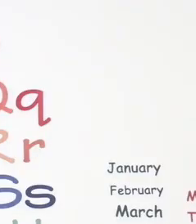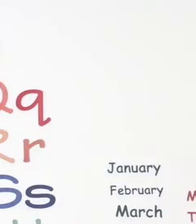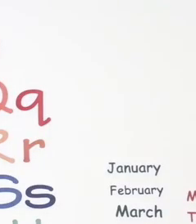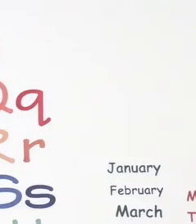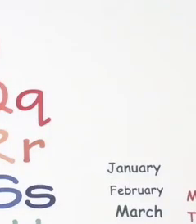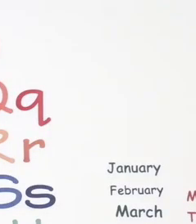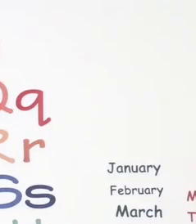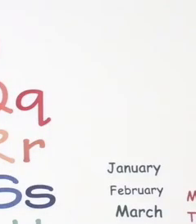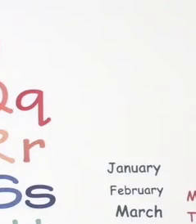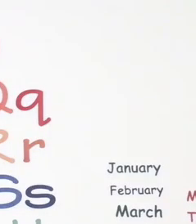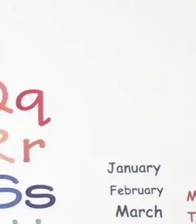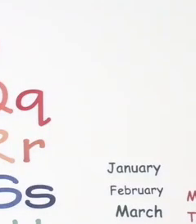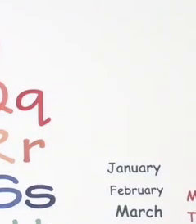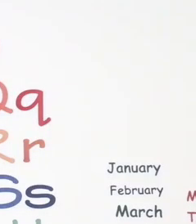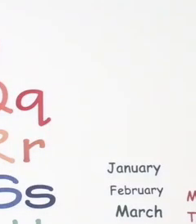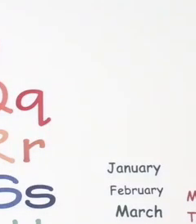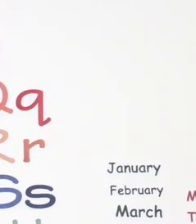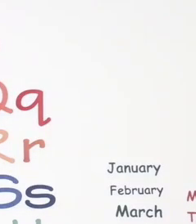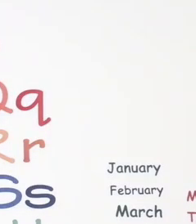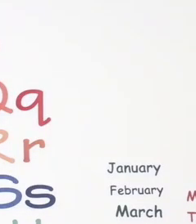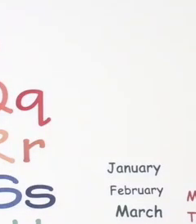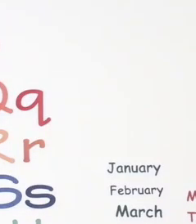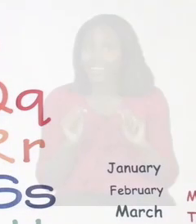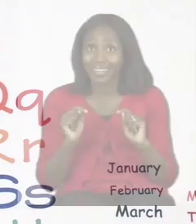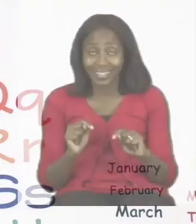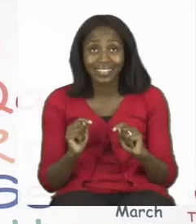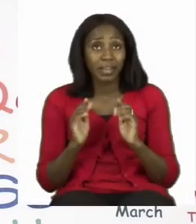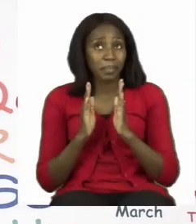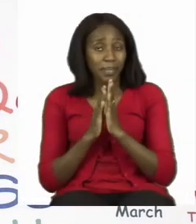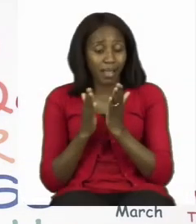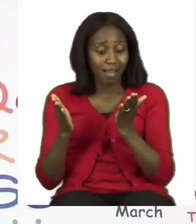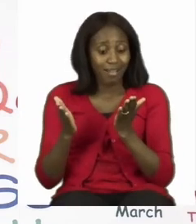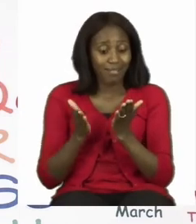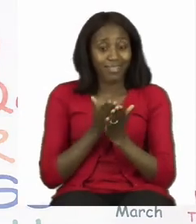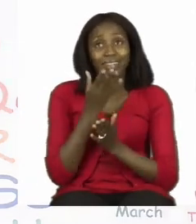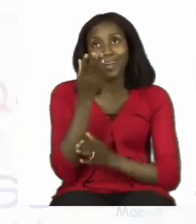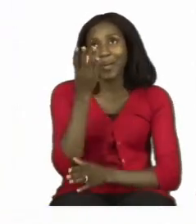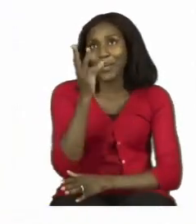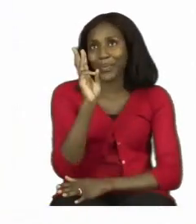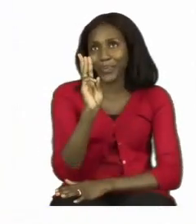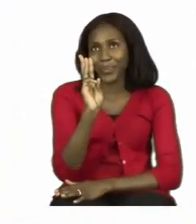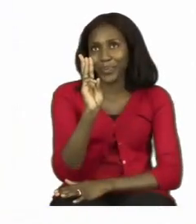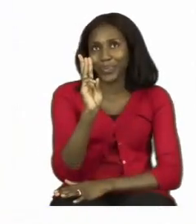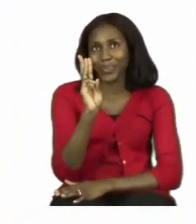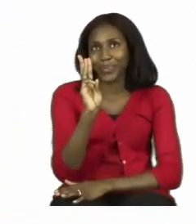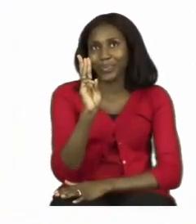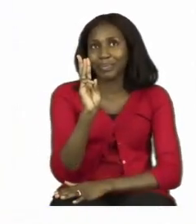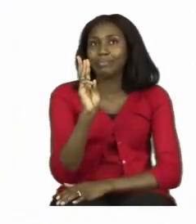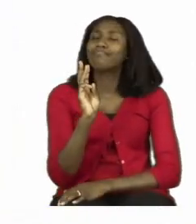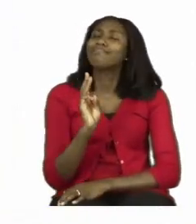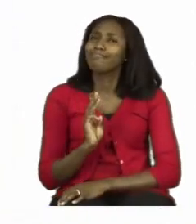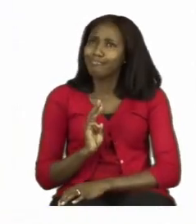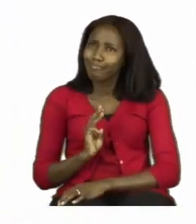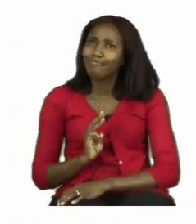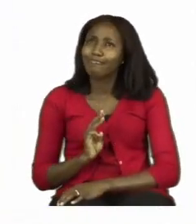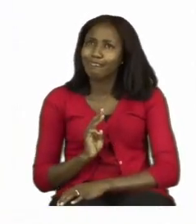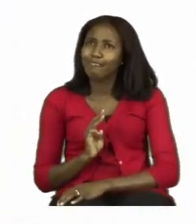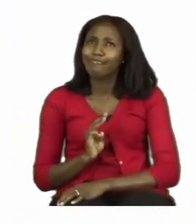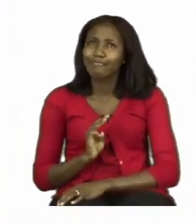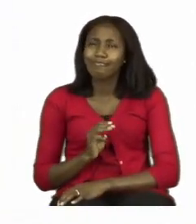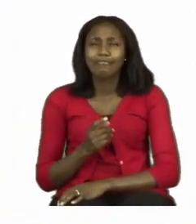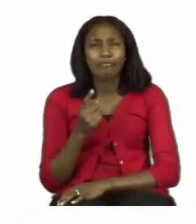For our lesson now boys and girls let's all turn to page 6. On page 6 we have a